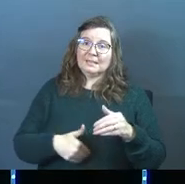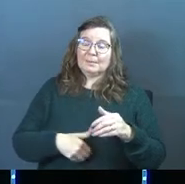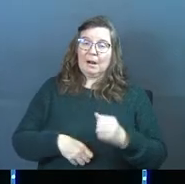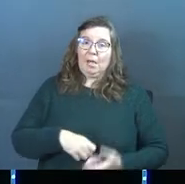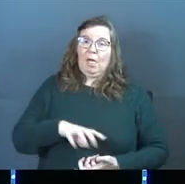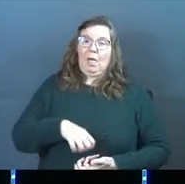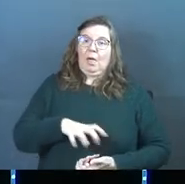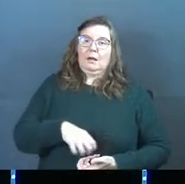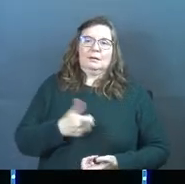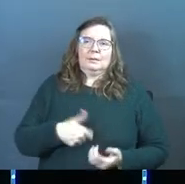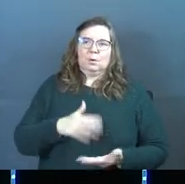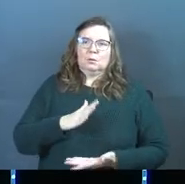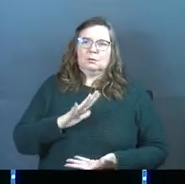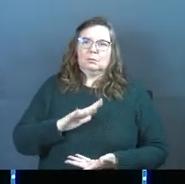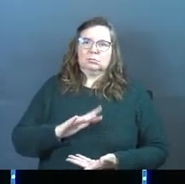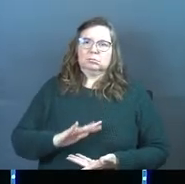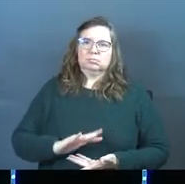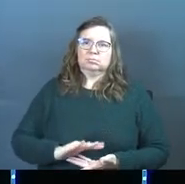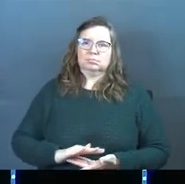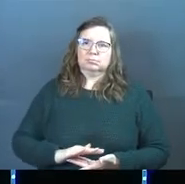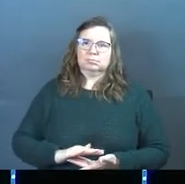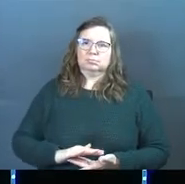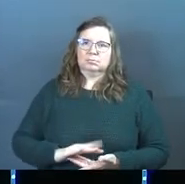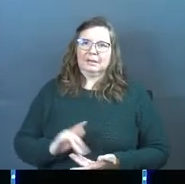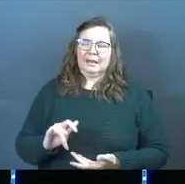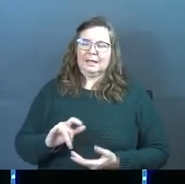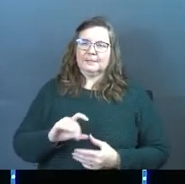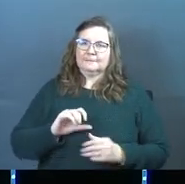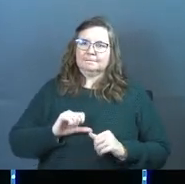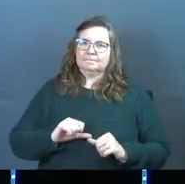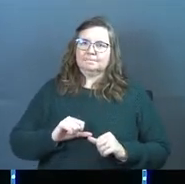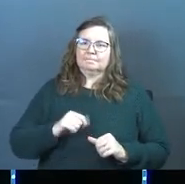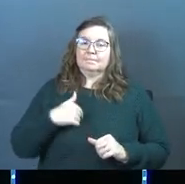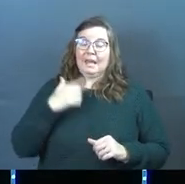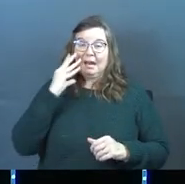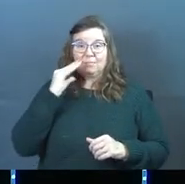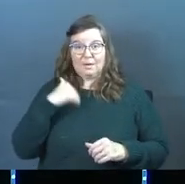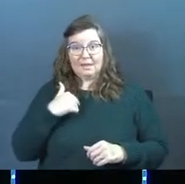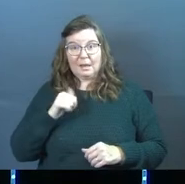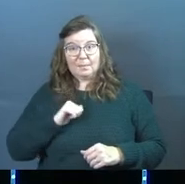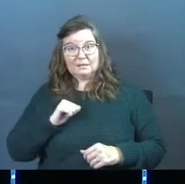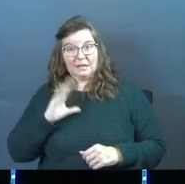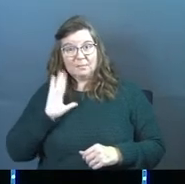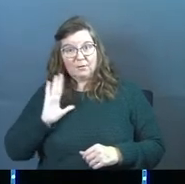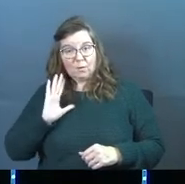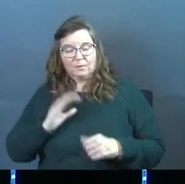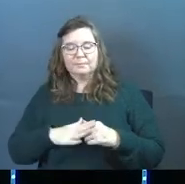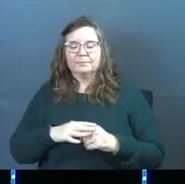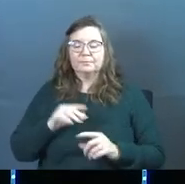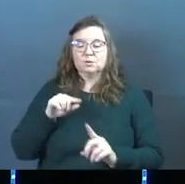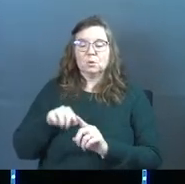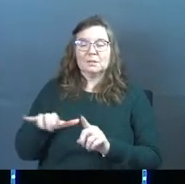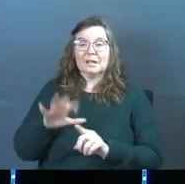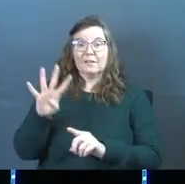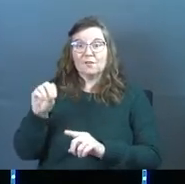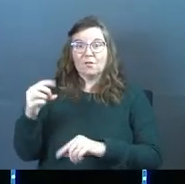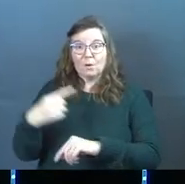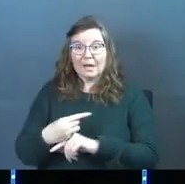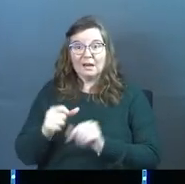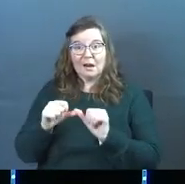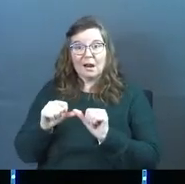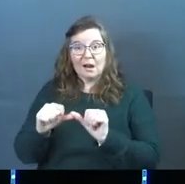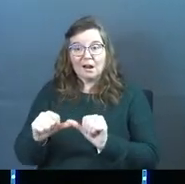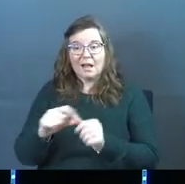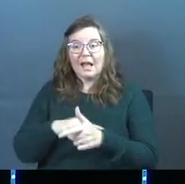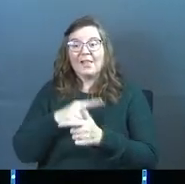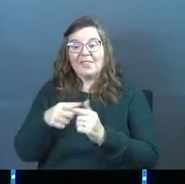screaming at me. You go into this kind of maintenance state and you're all right. I've experienced that before. So he does this for 40 days.